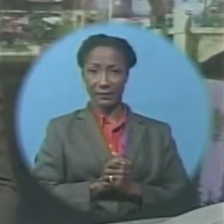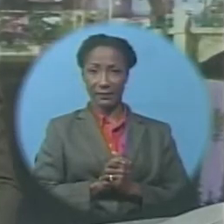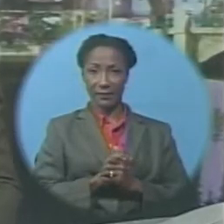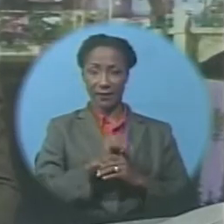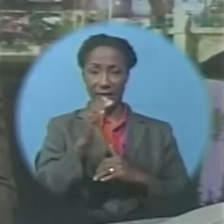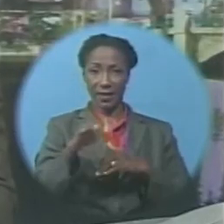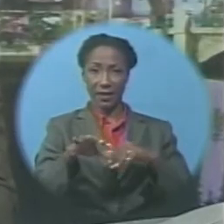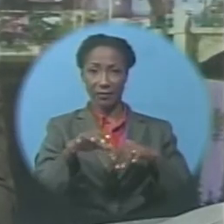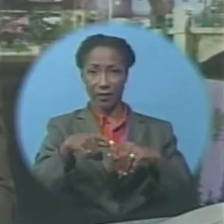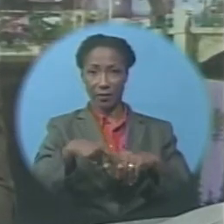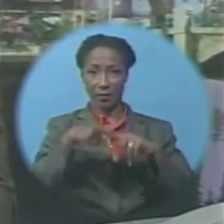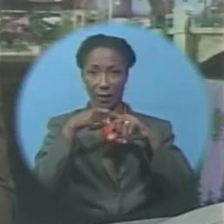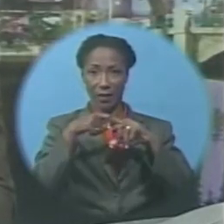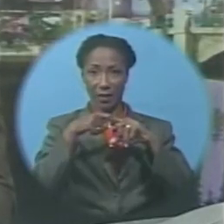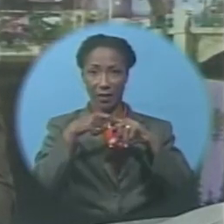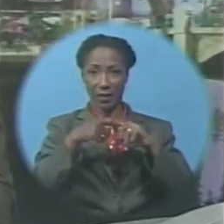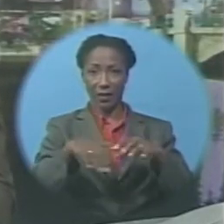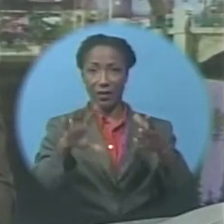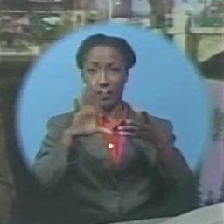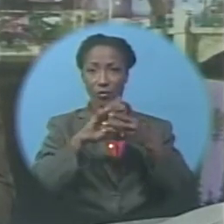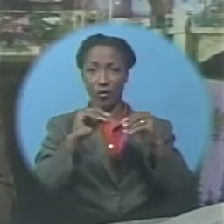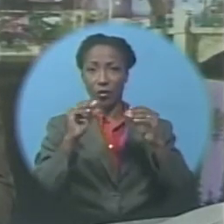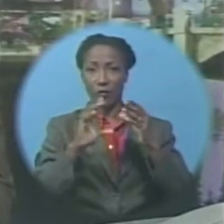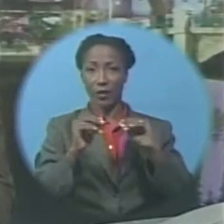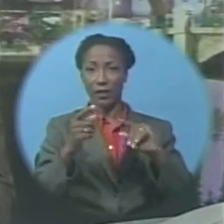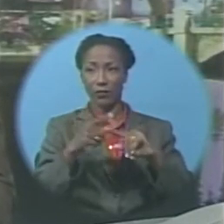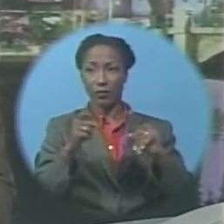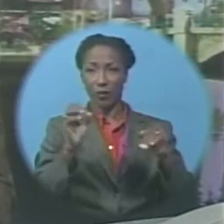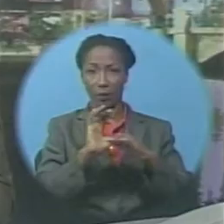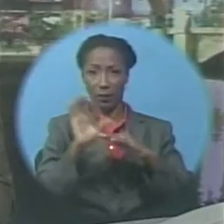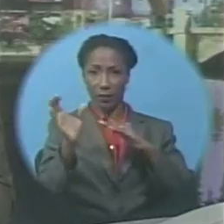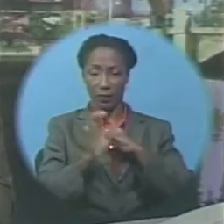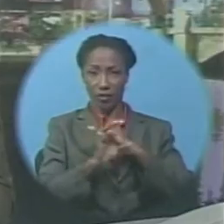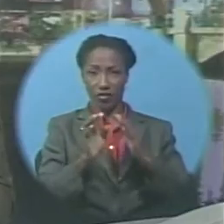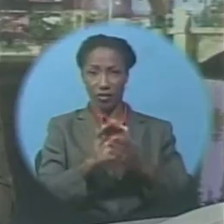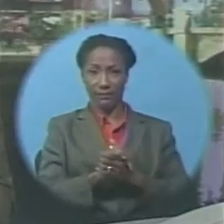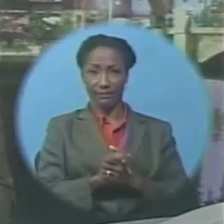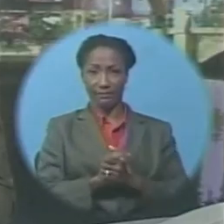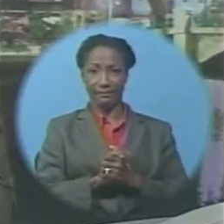After the break, we'll take a look at stories making headlines across our region. with–